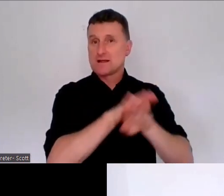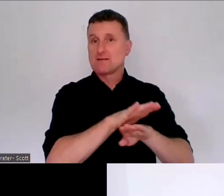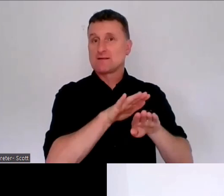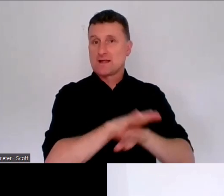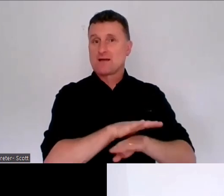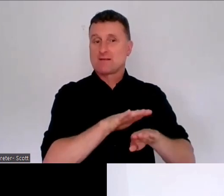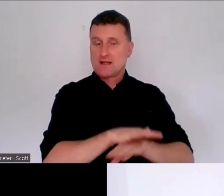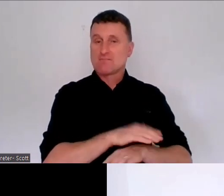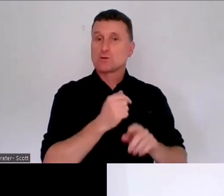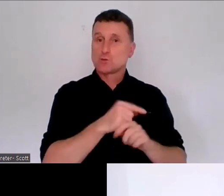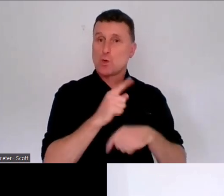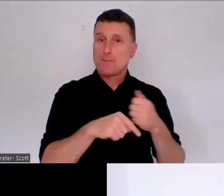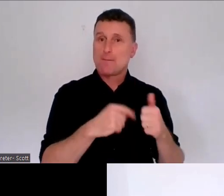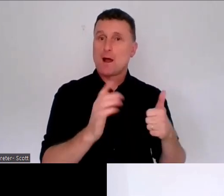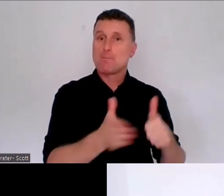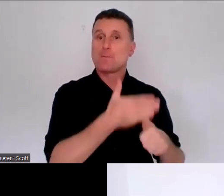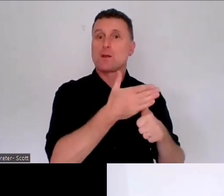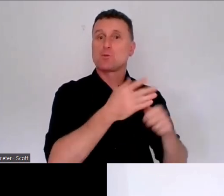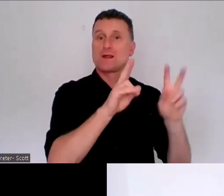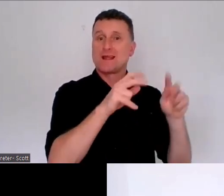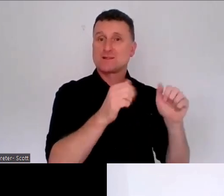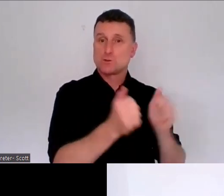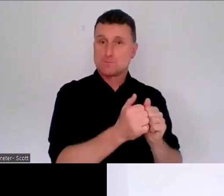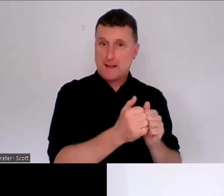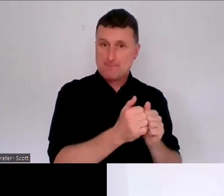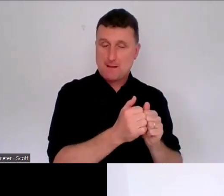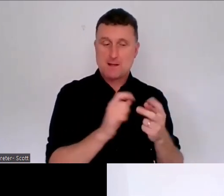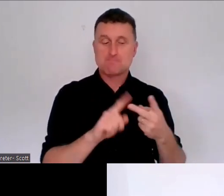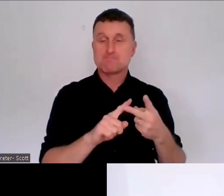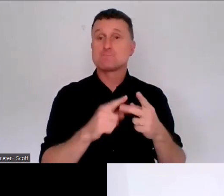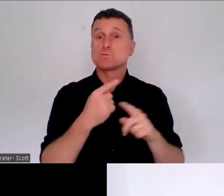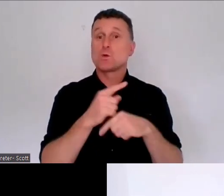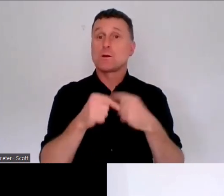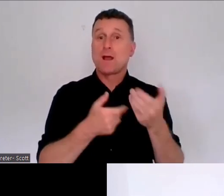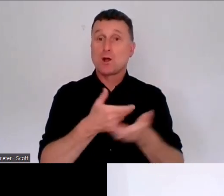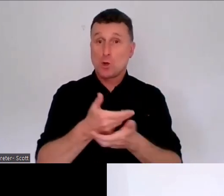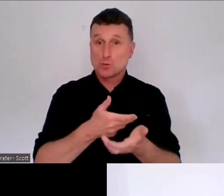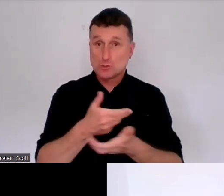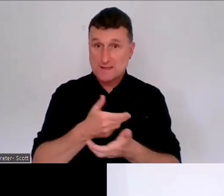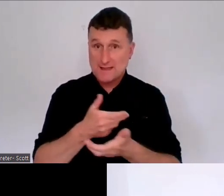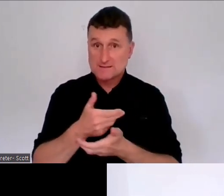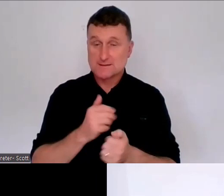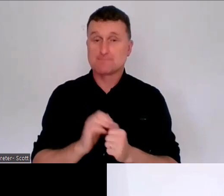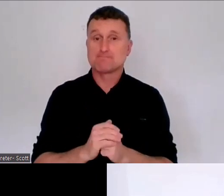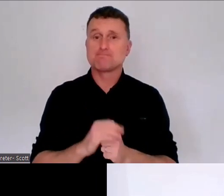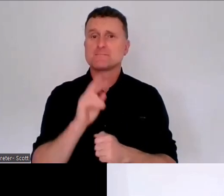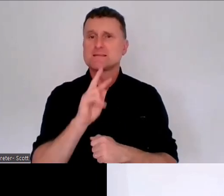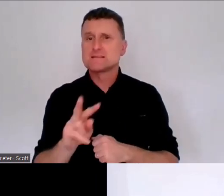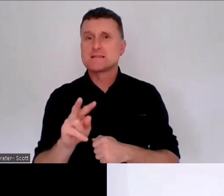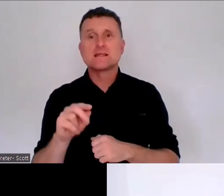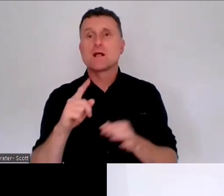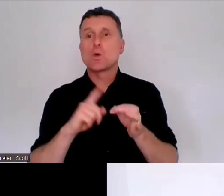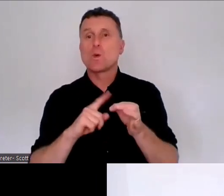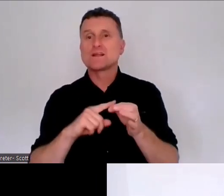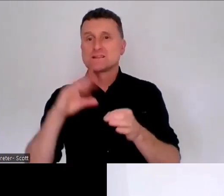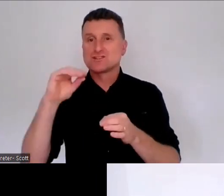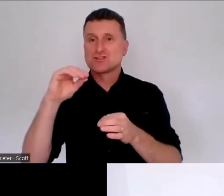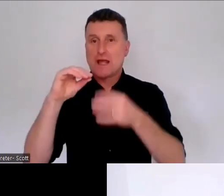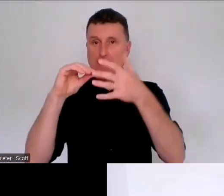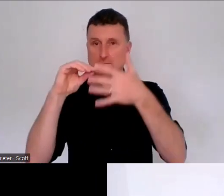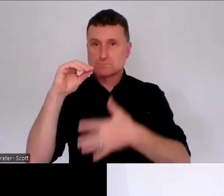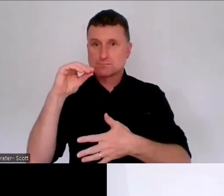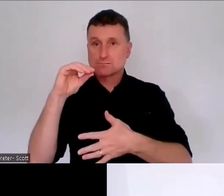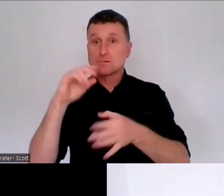our current consultation process. We've had some questions come in and we've got time to address those. So